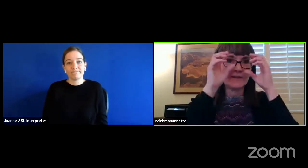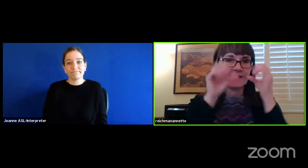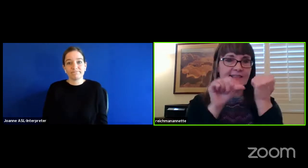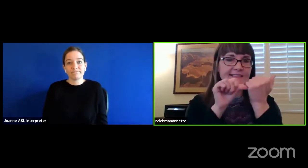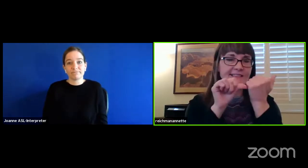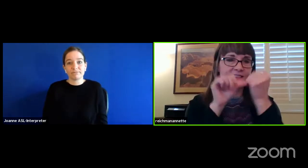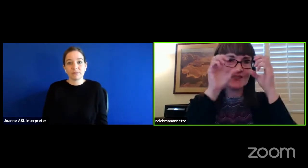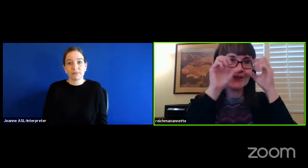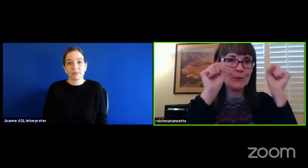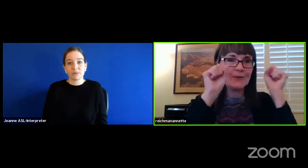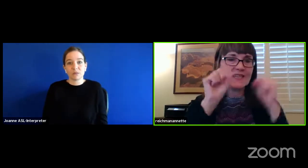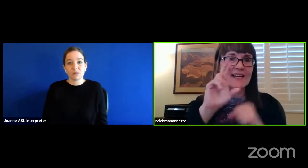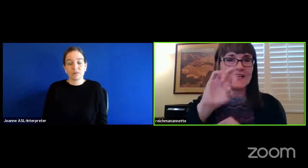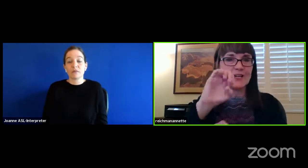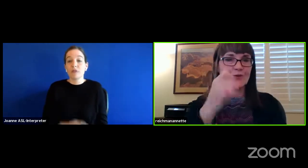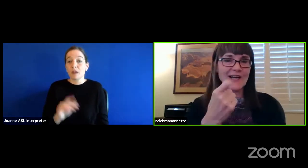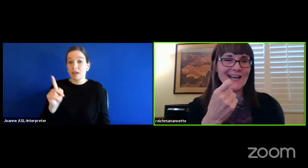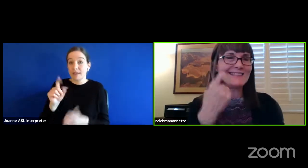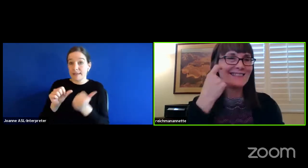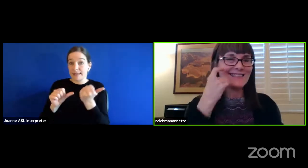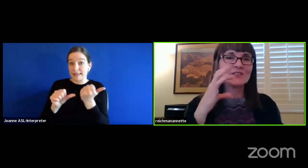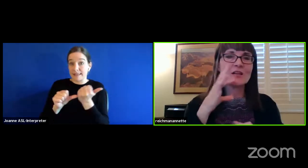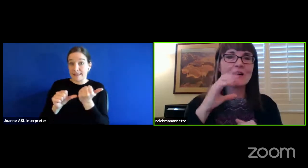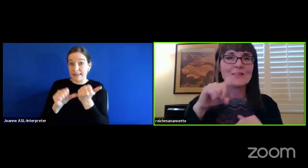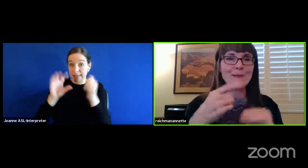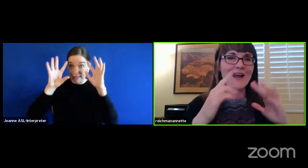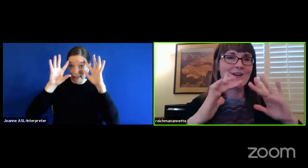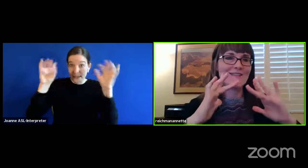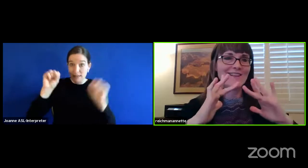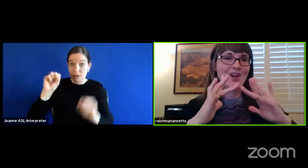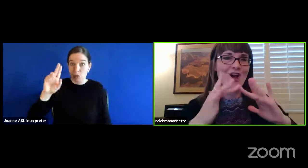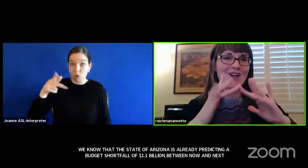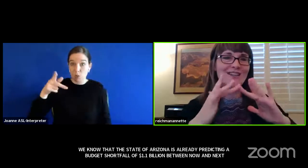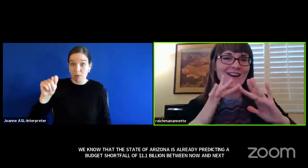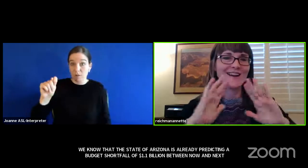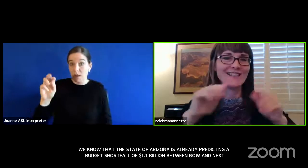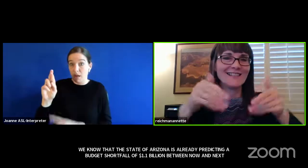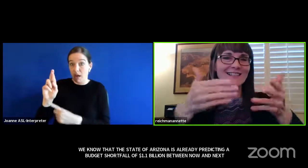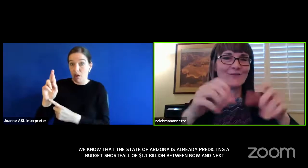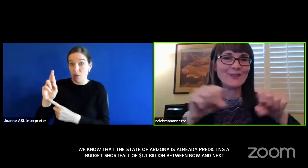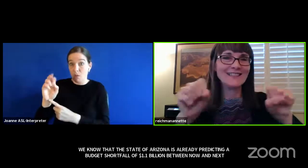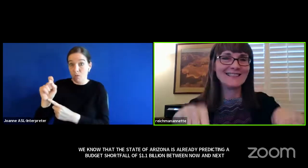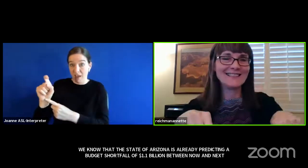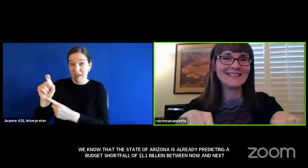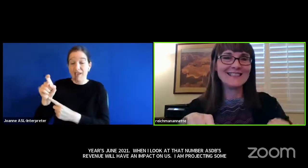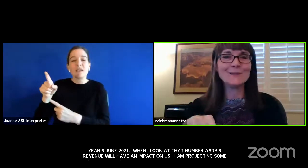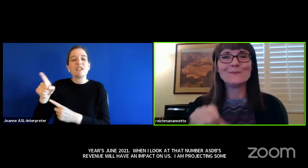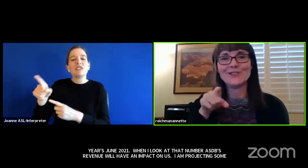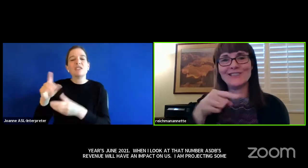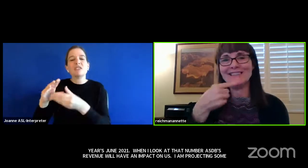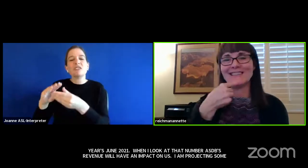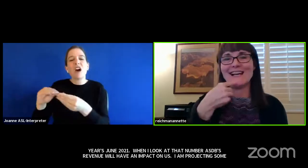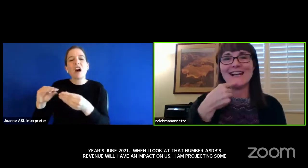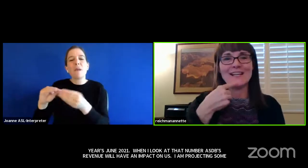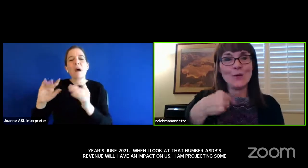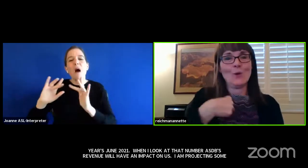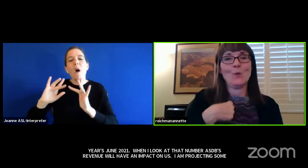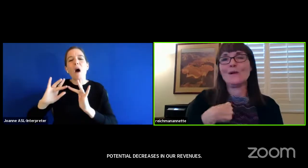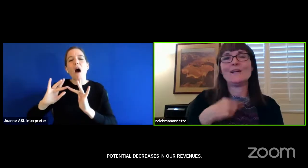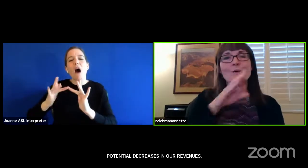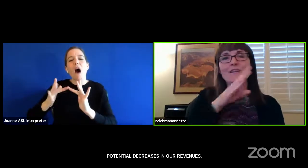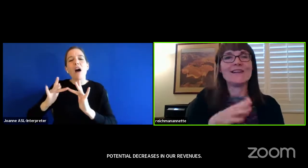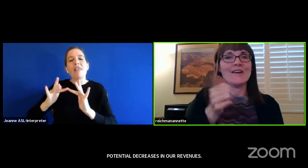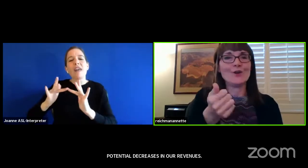The assistant superintendent Rex just talked about the online delivery system. She said,